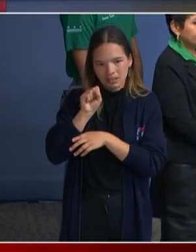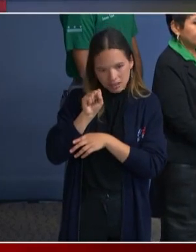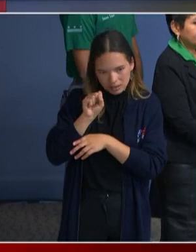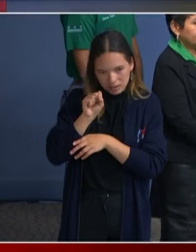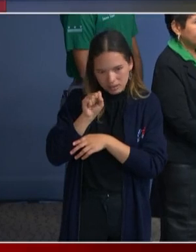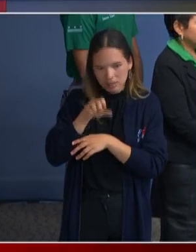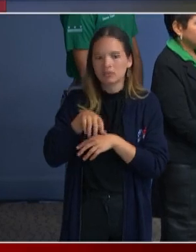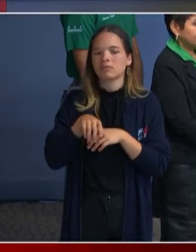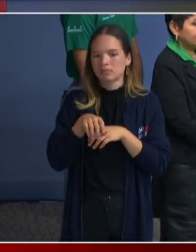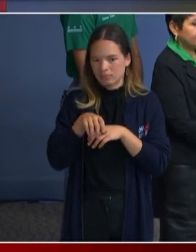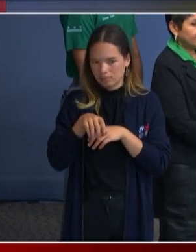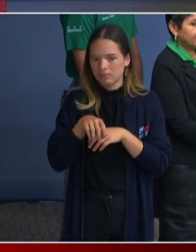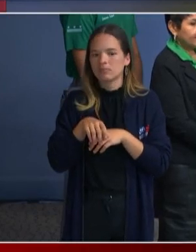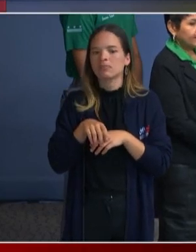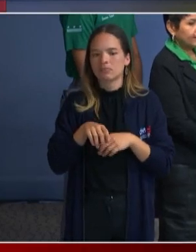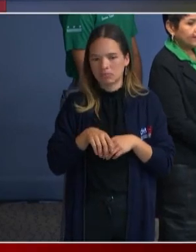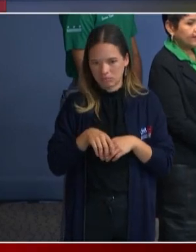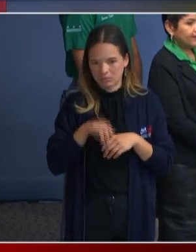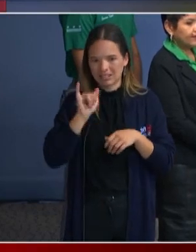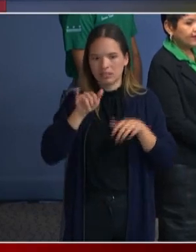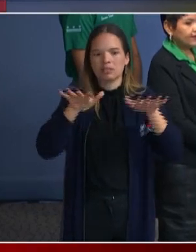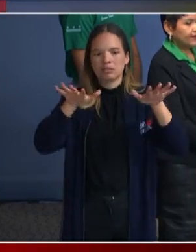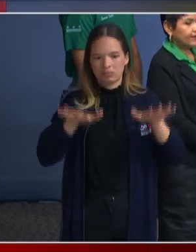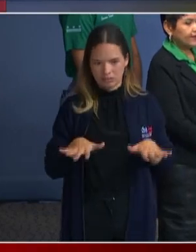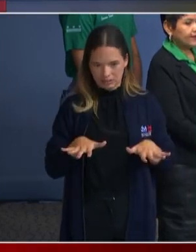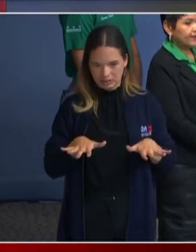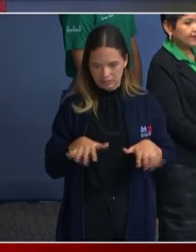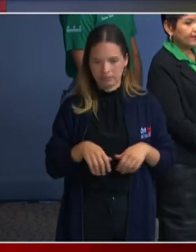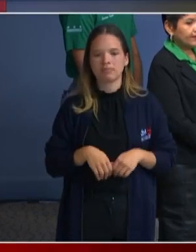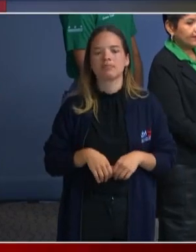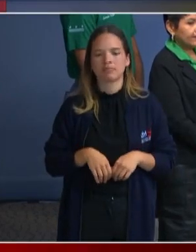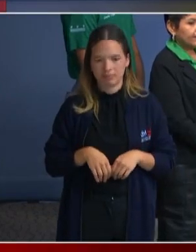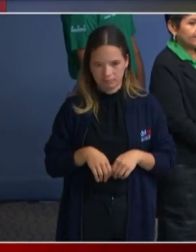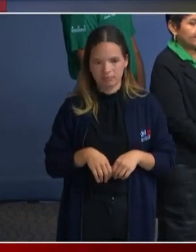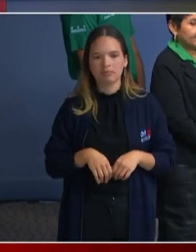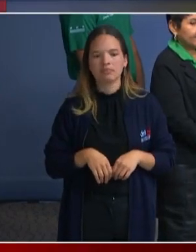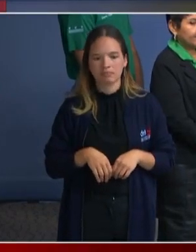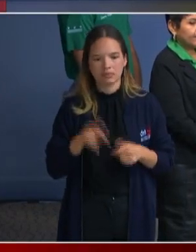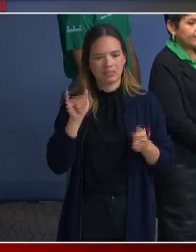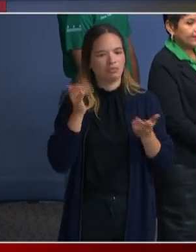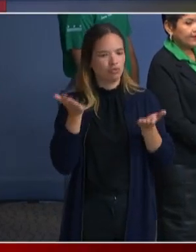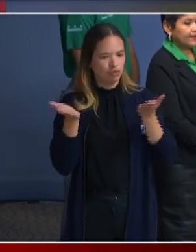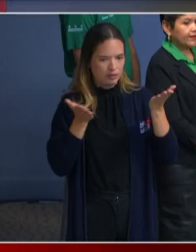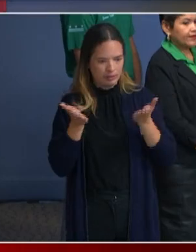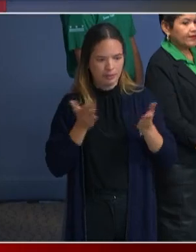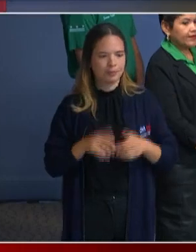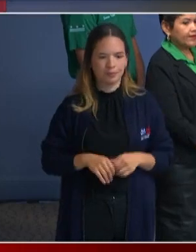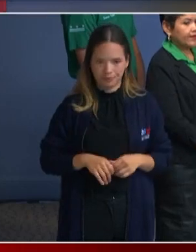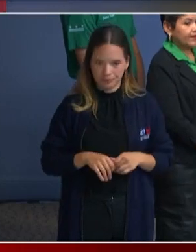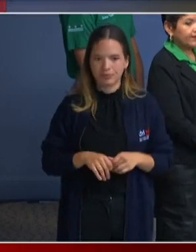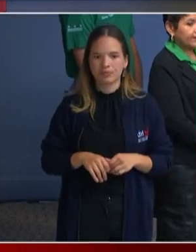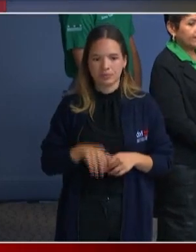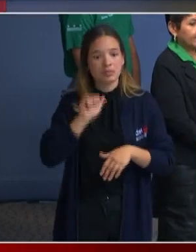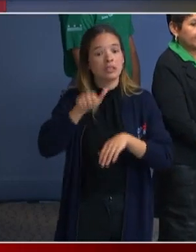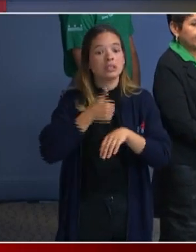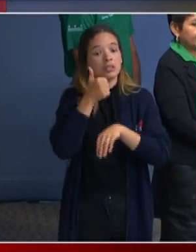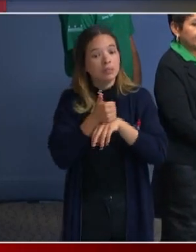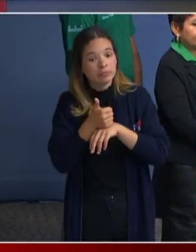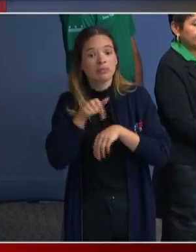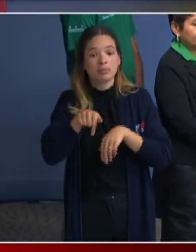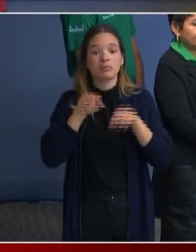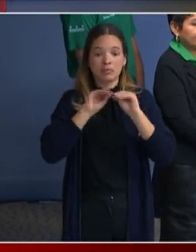allocating an initial $10 million to stand up the new office and support organizations working in the field.